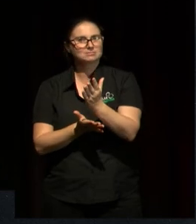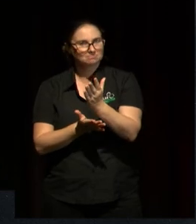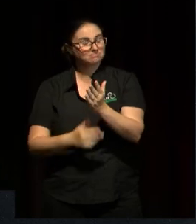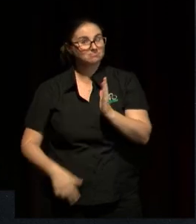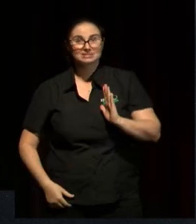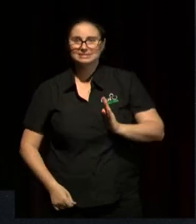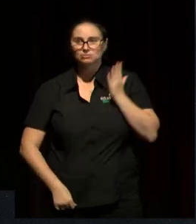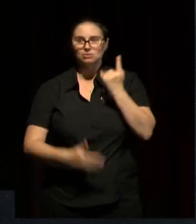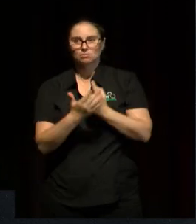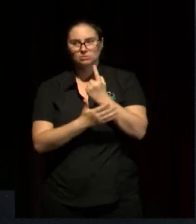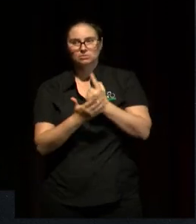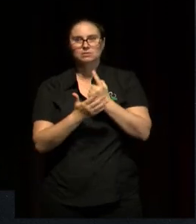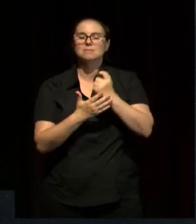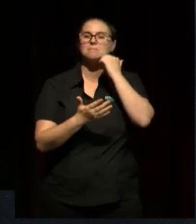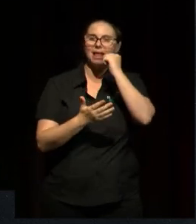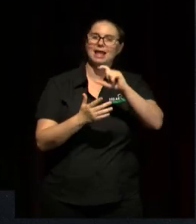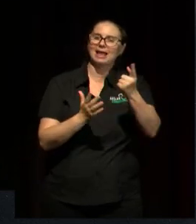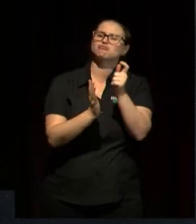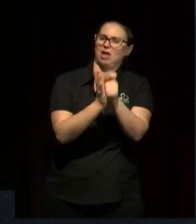storytellers and editors.